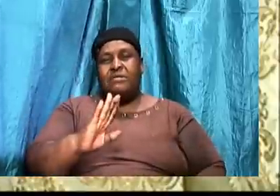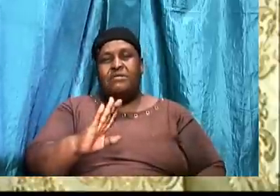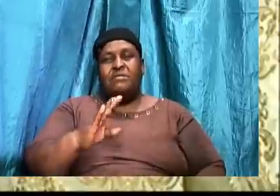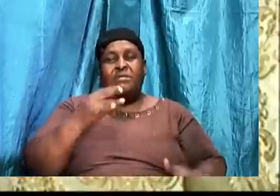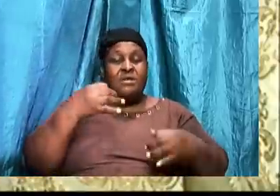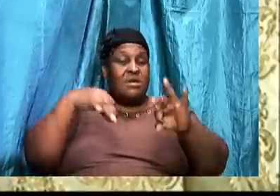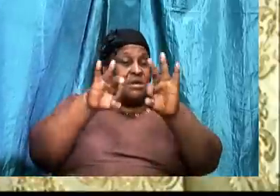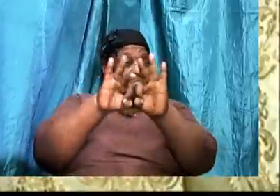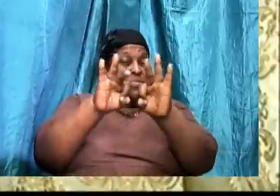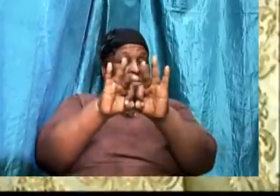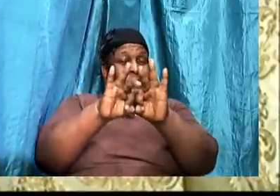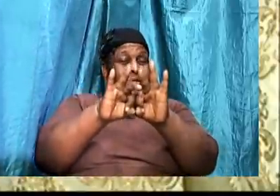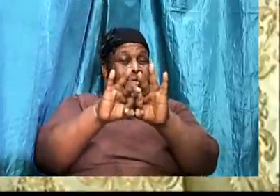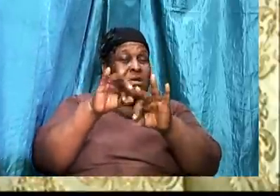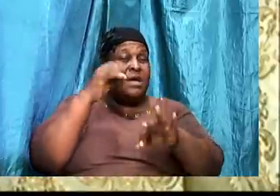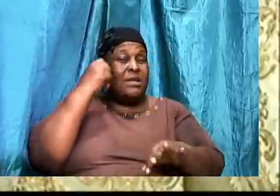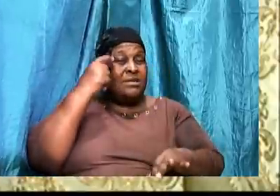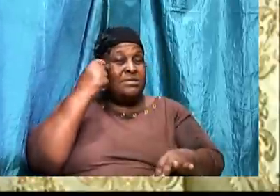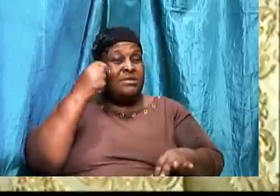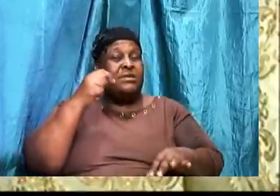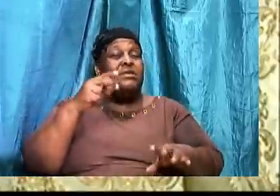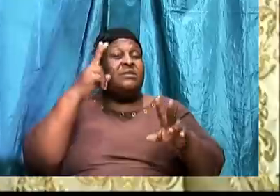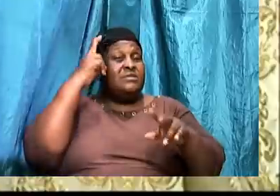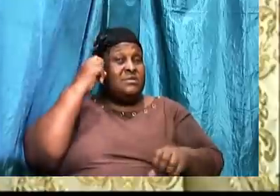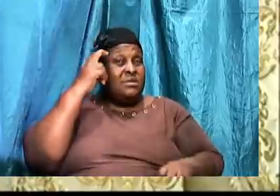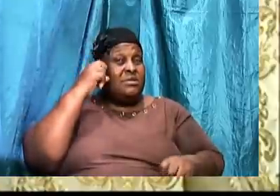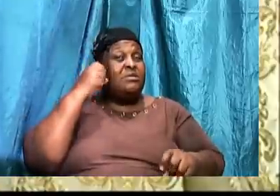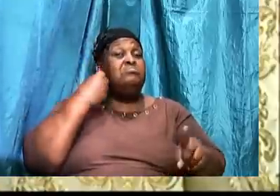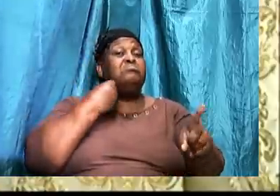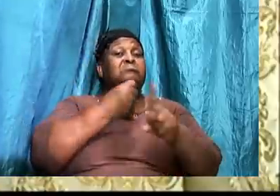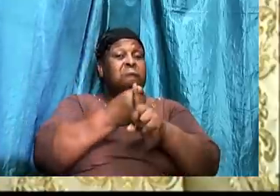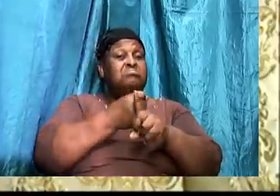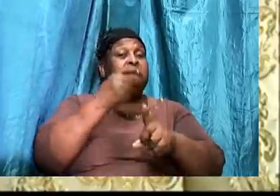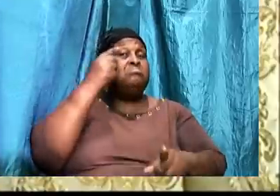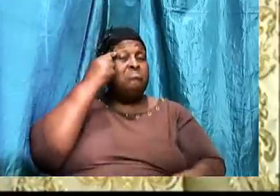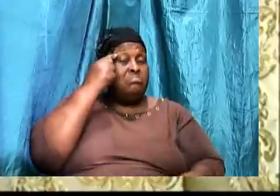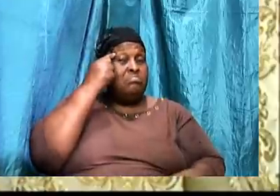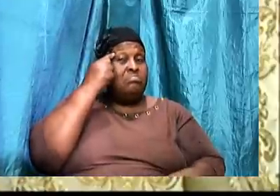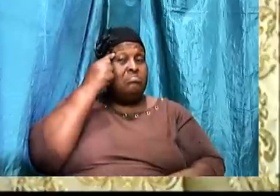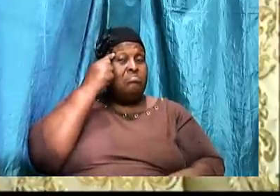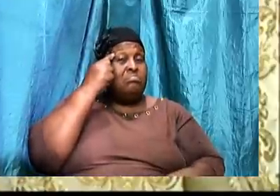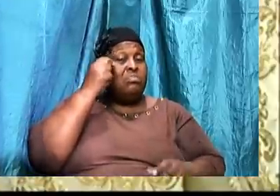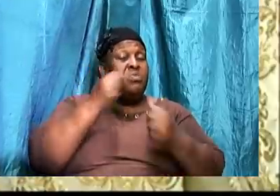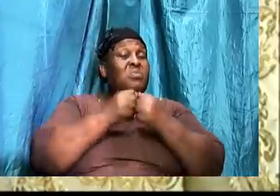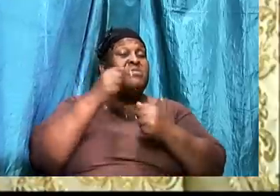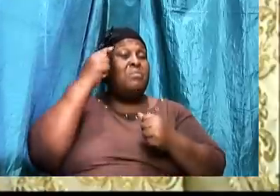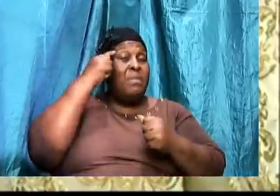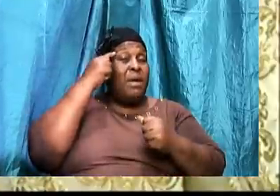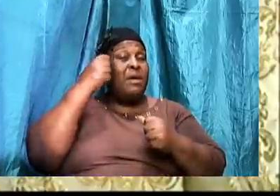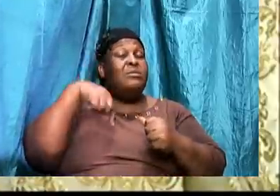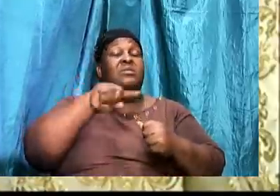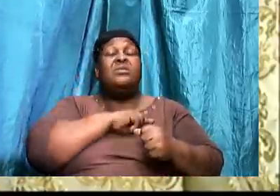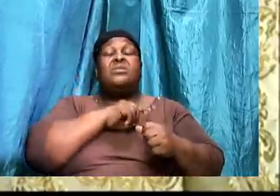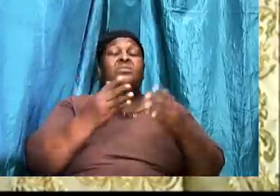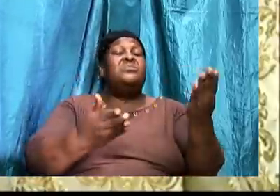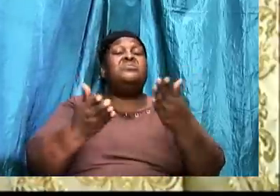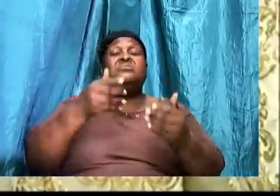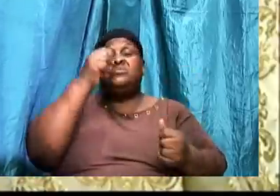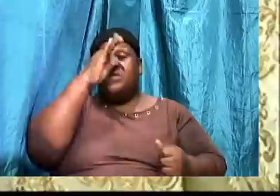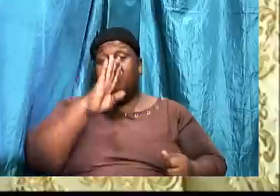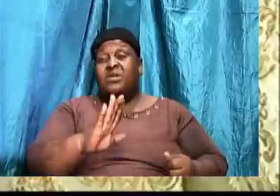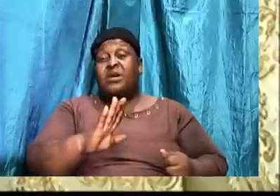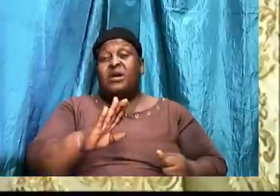we understand that Satan will attack the mind. It's with the mind that we serve God. The battleground for this temple